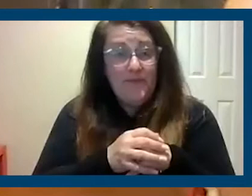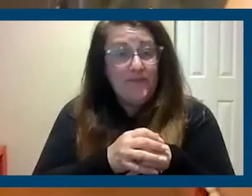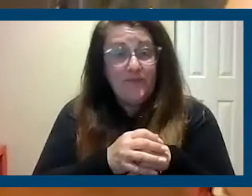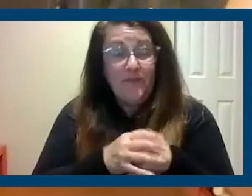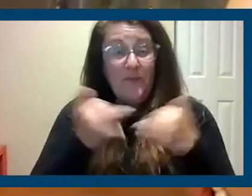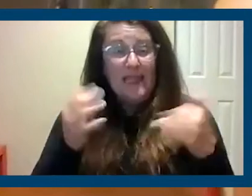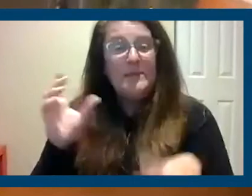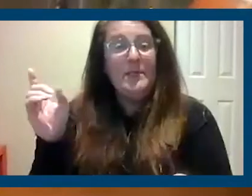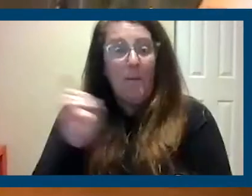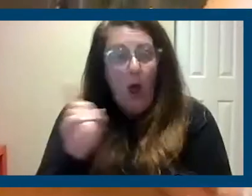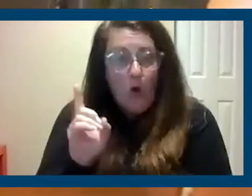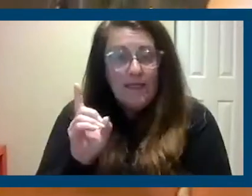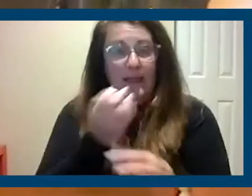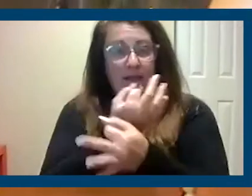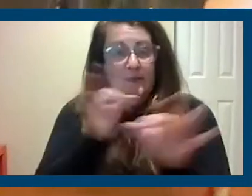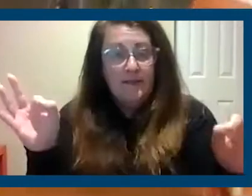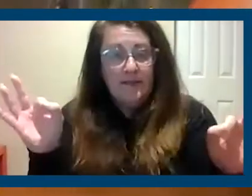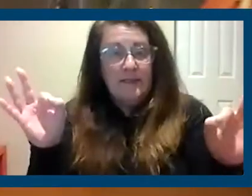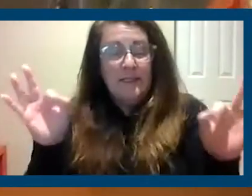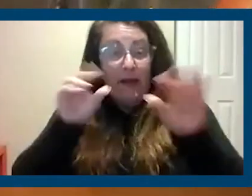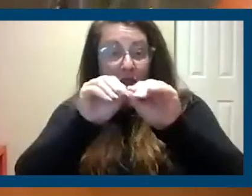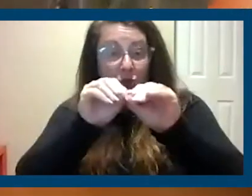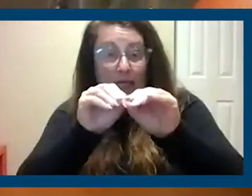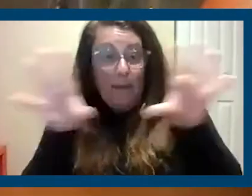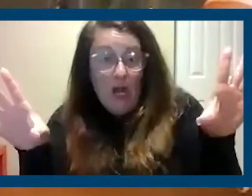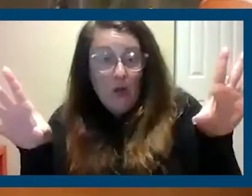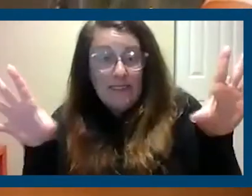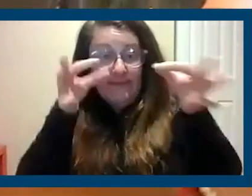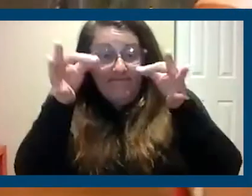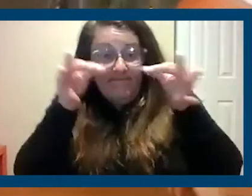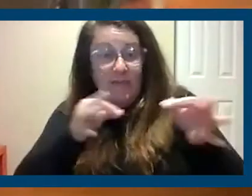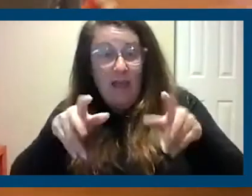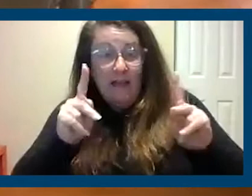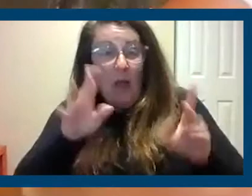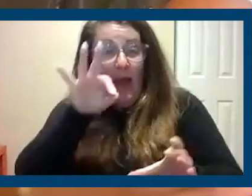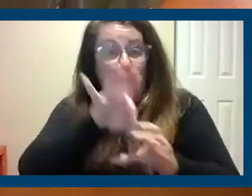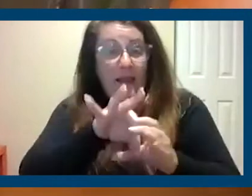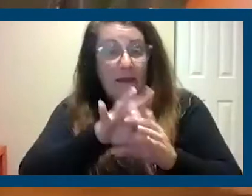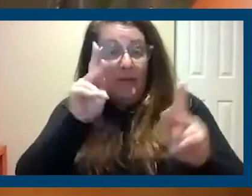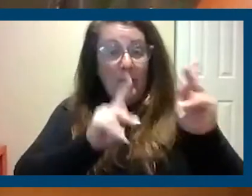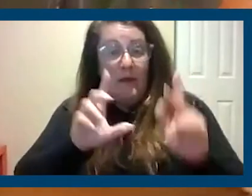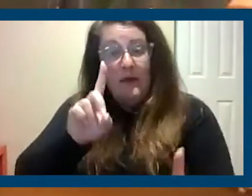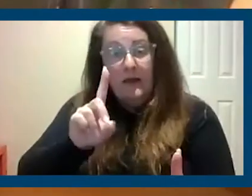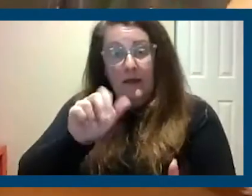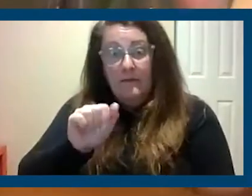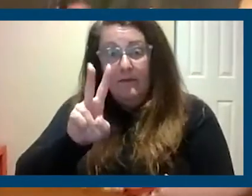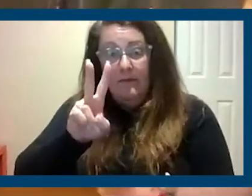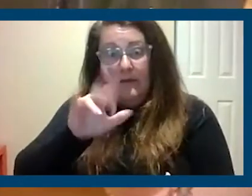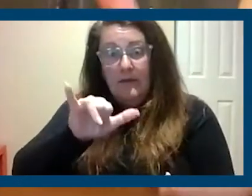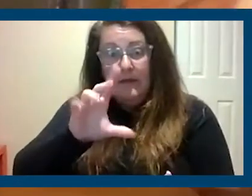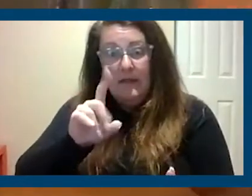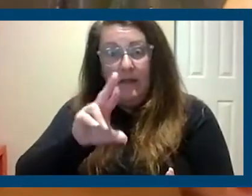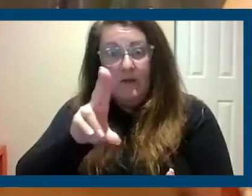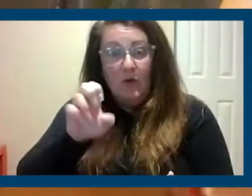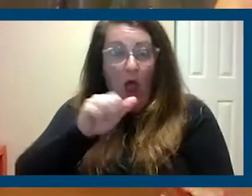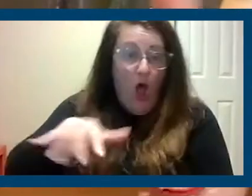democracy. It's about transparency. It's about allowing elected officials such as David Rue and others throughout the state of